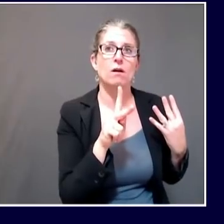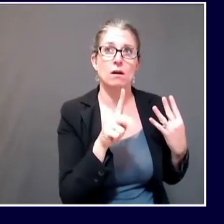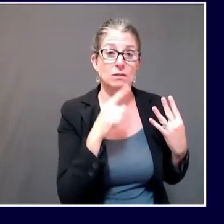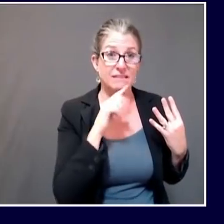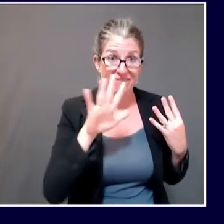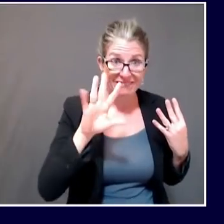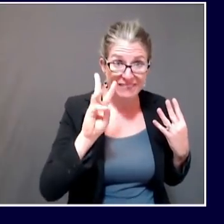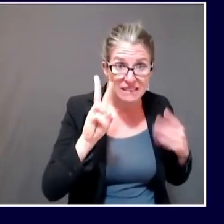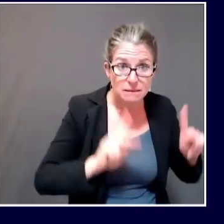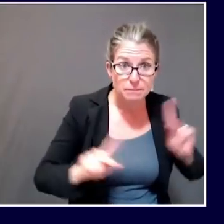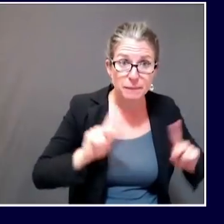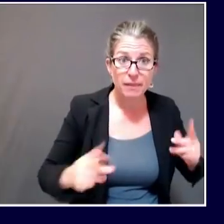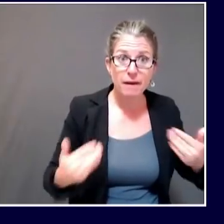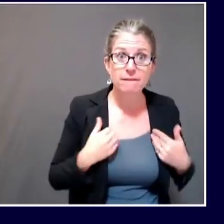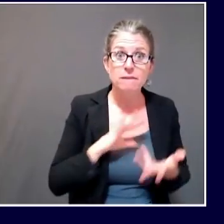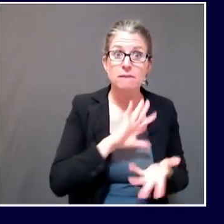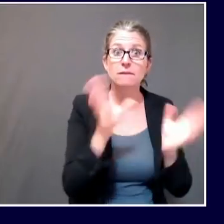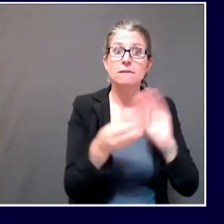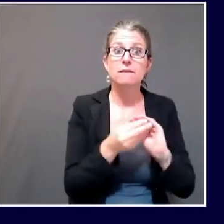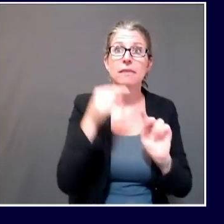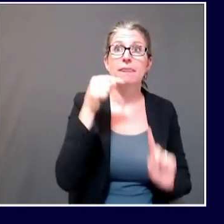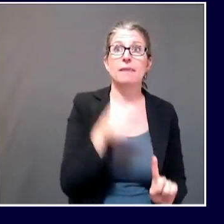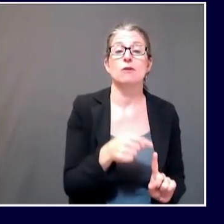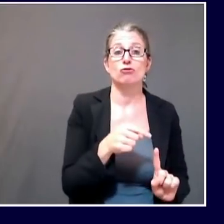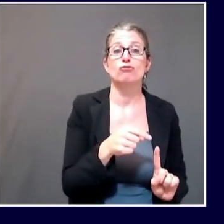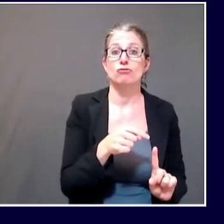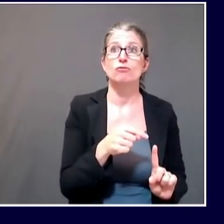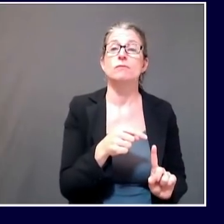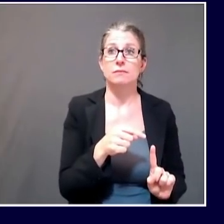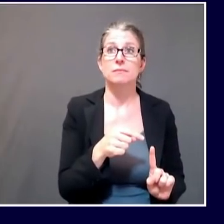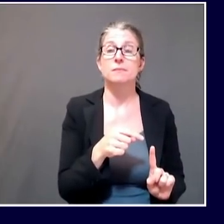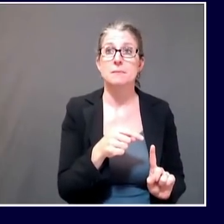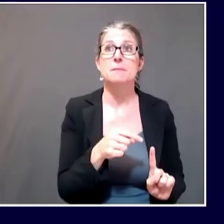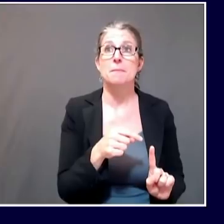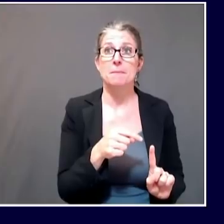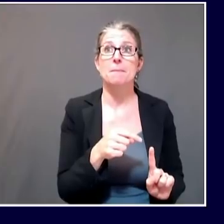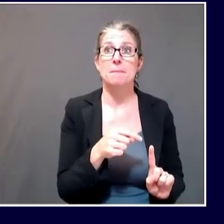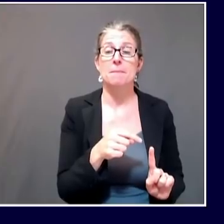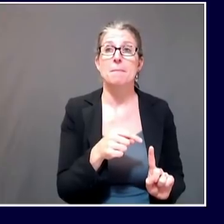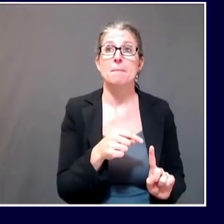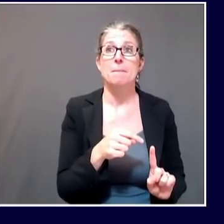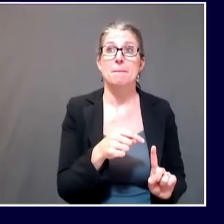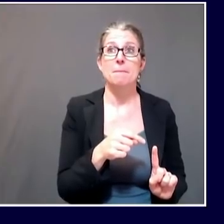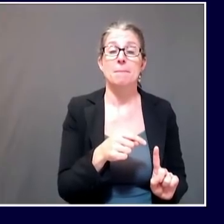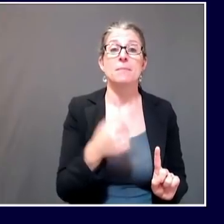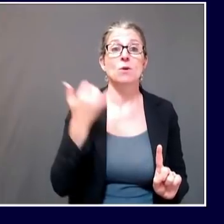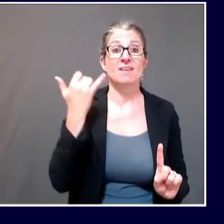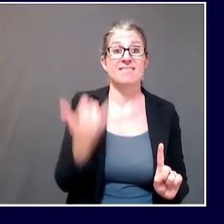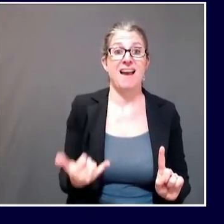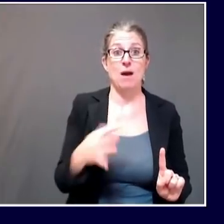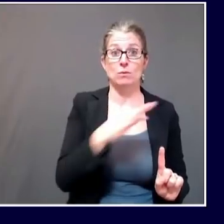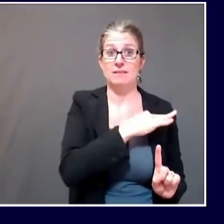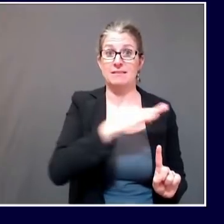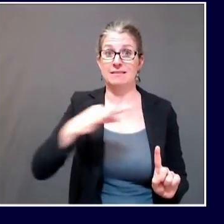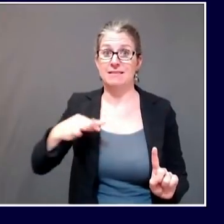for the guards and the inmates to wear PPE-like masks and how can they really protect themselves?